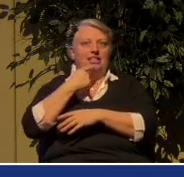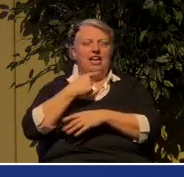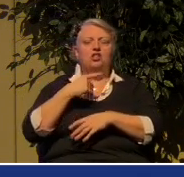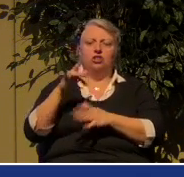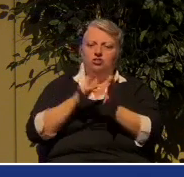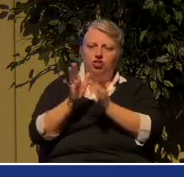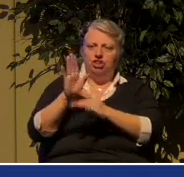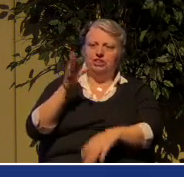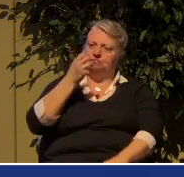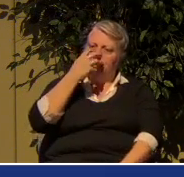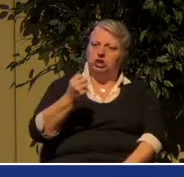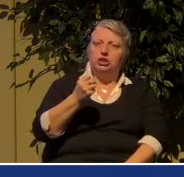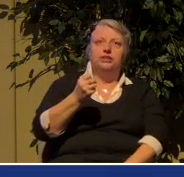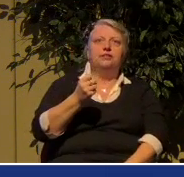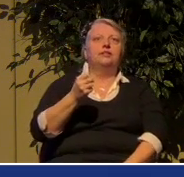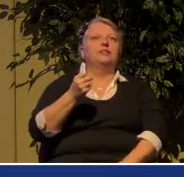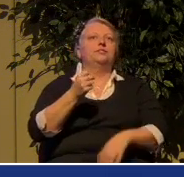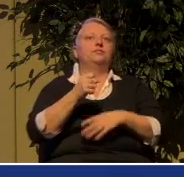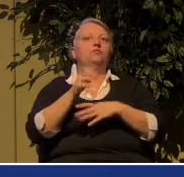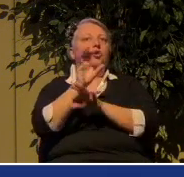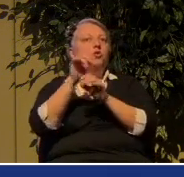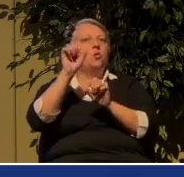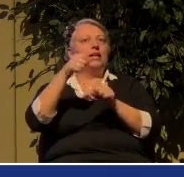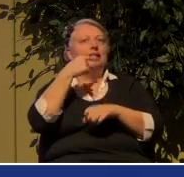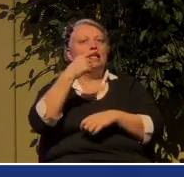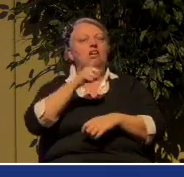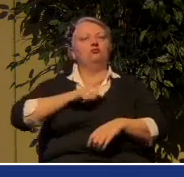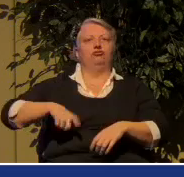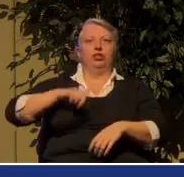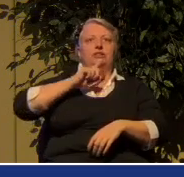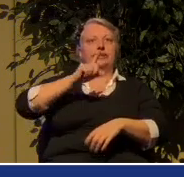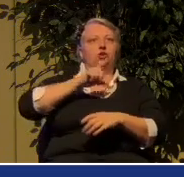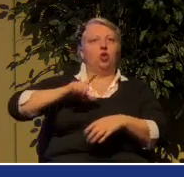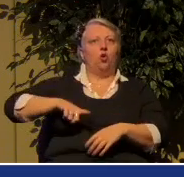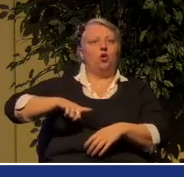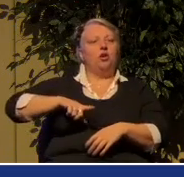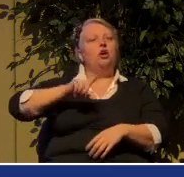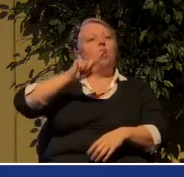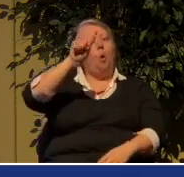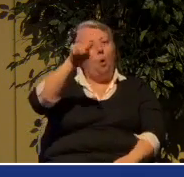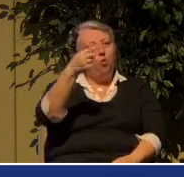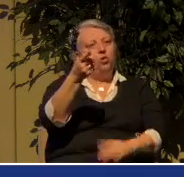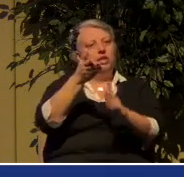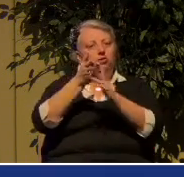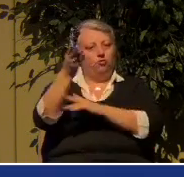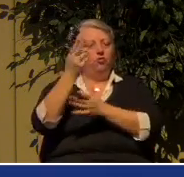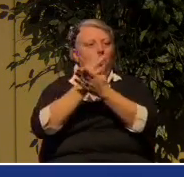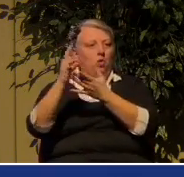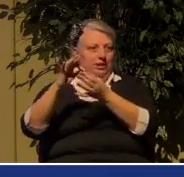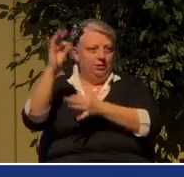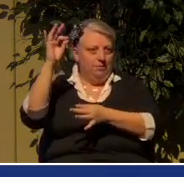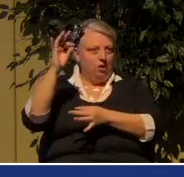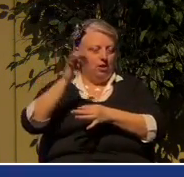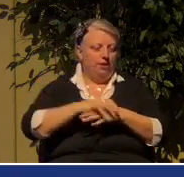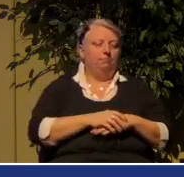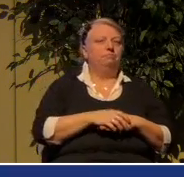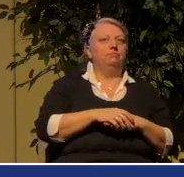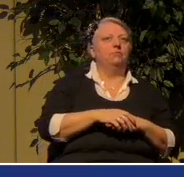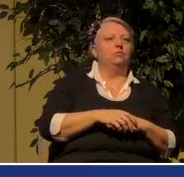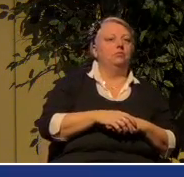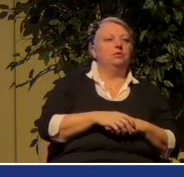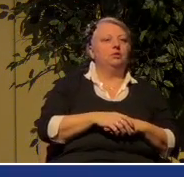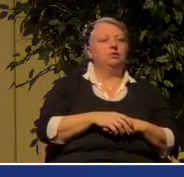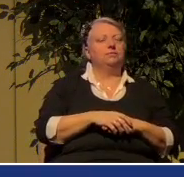is Lord except by the Holy Spirit. Now here is a litmus test